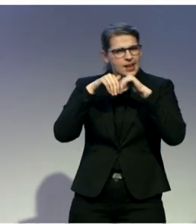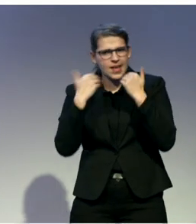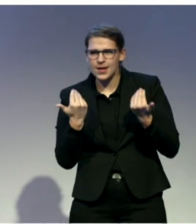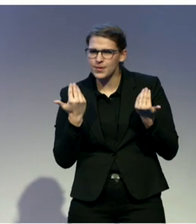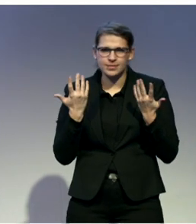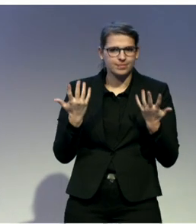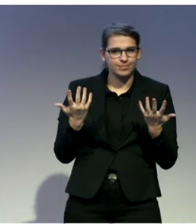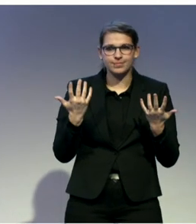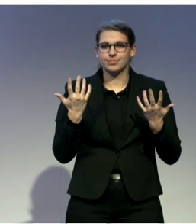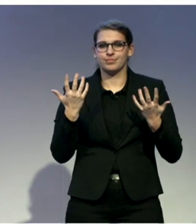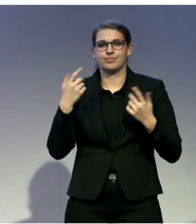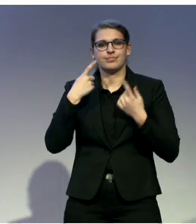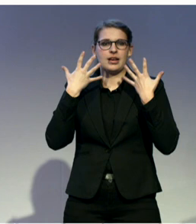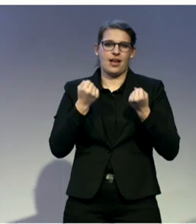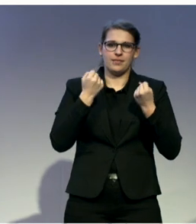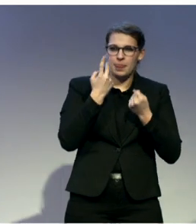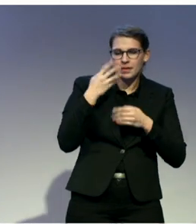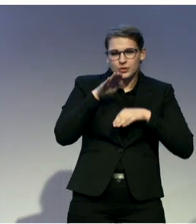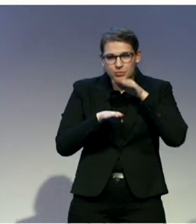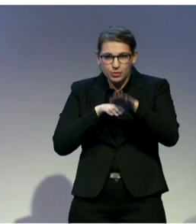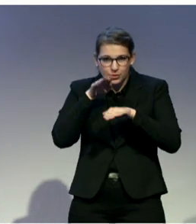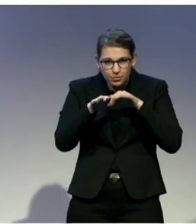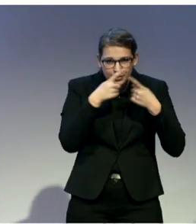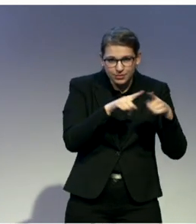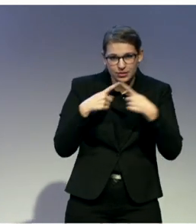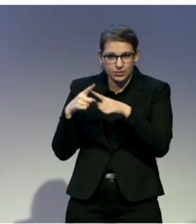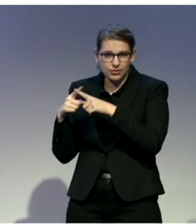of steps. Tools for social accessibility.